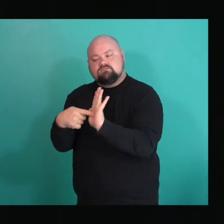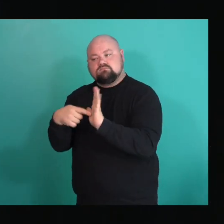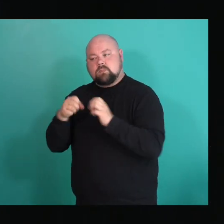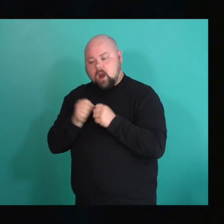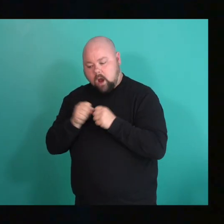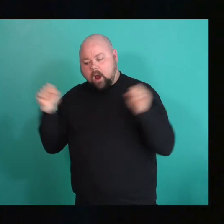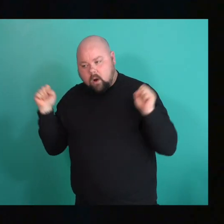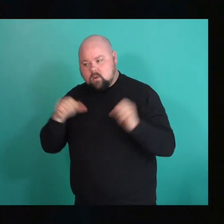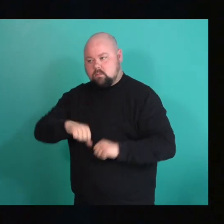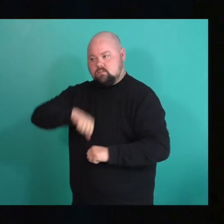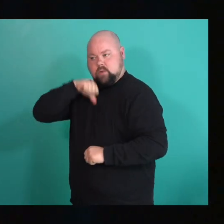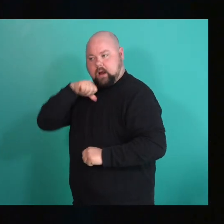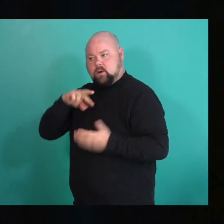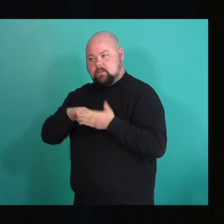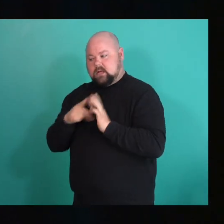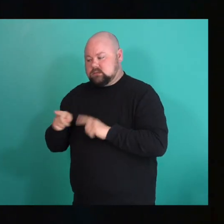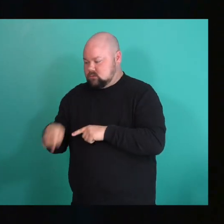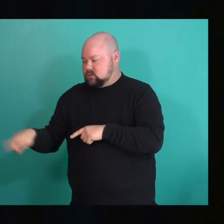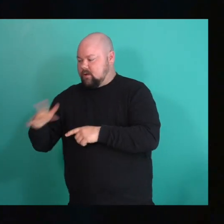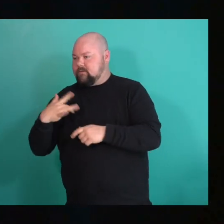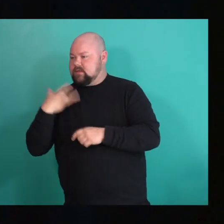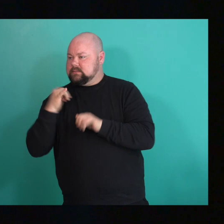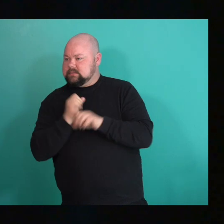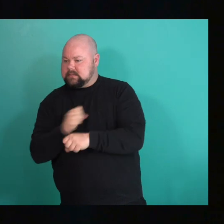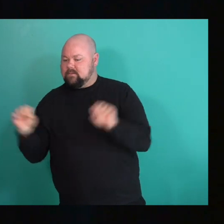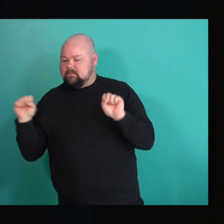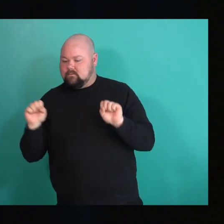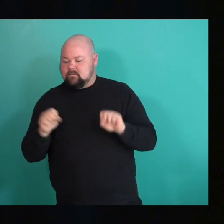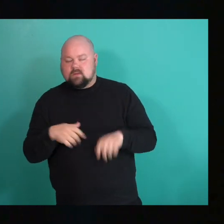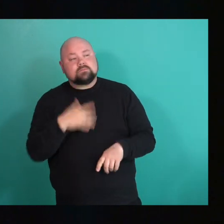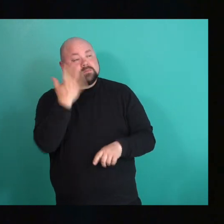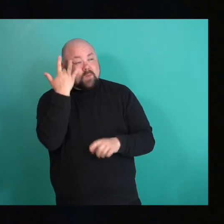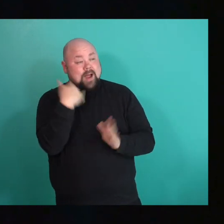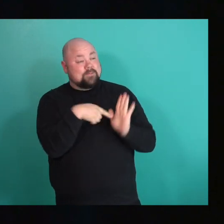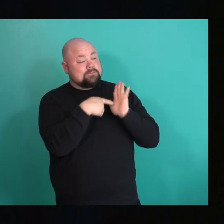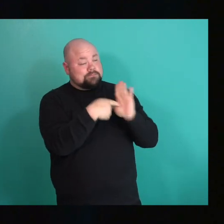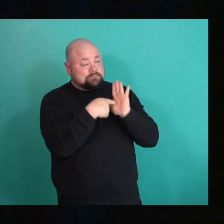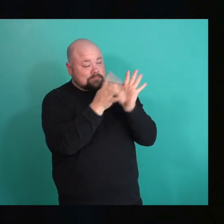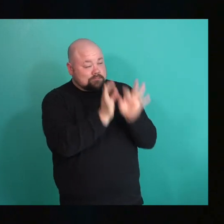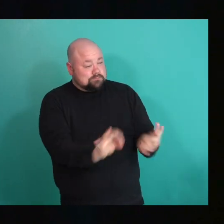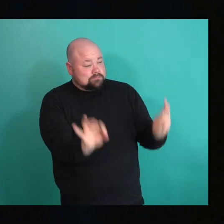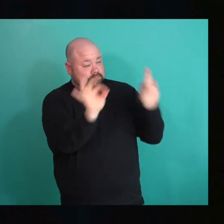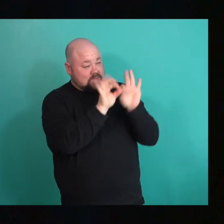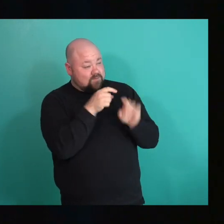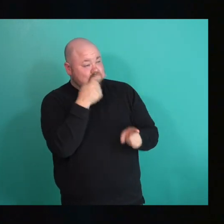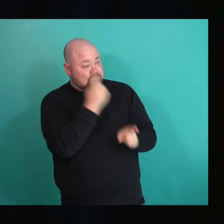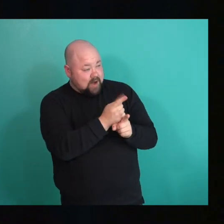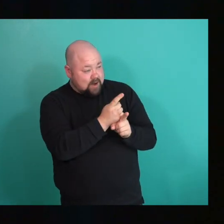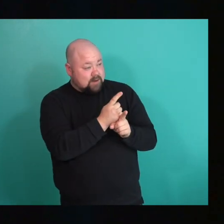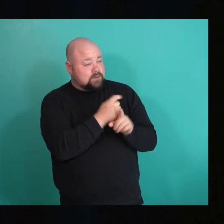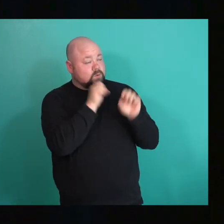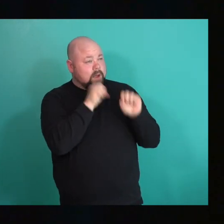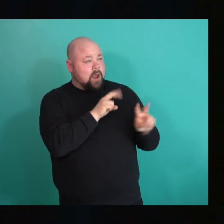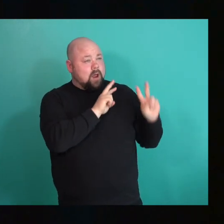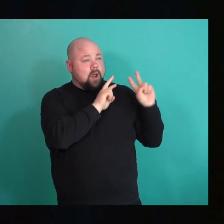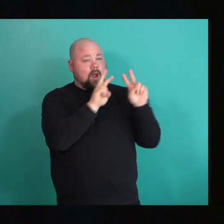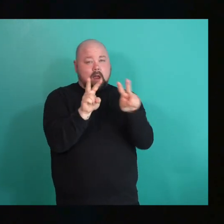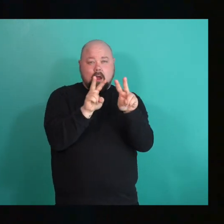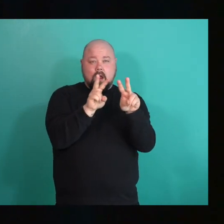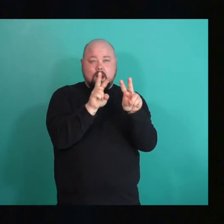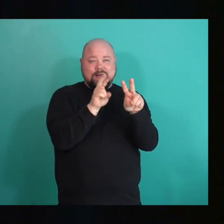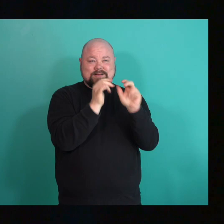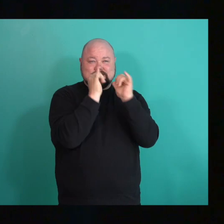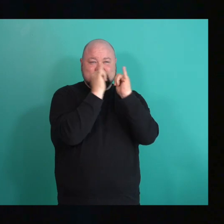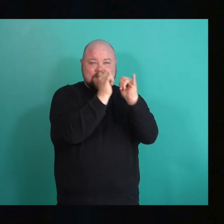I mean, it's why representation matters, right? Like, to see the image of yourself and other people like you,